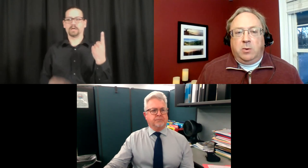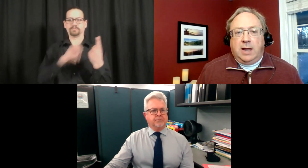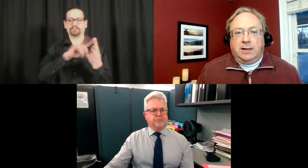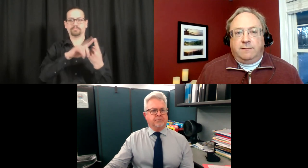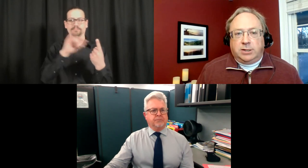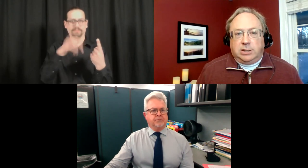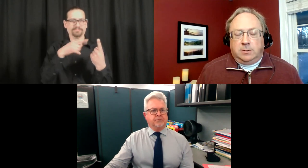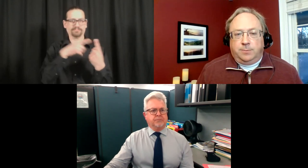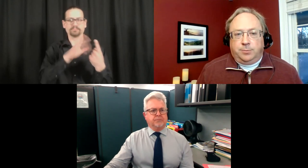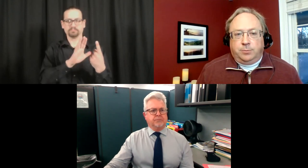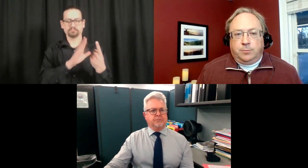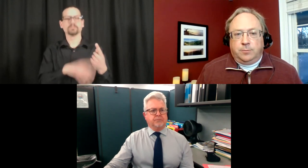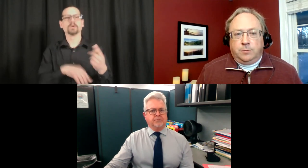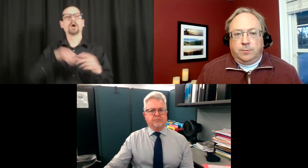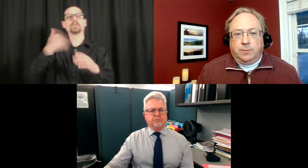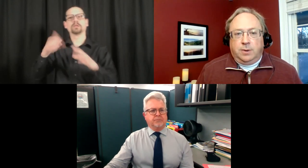the number of people who had the infection.